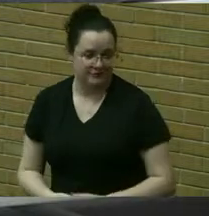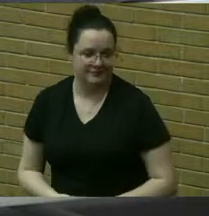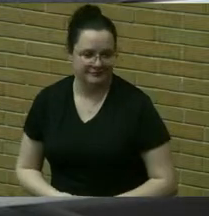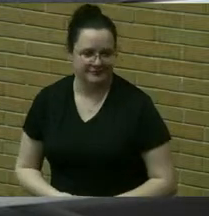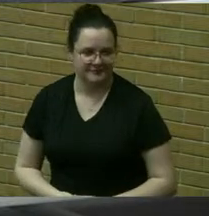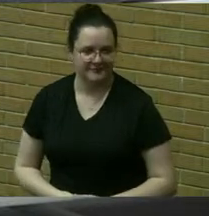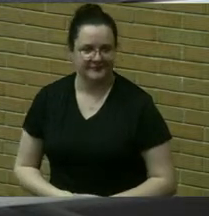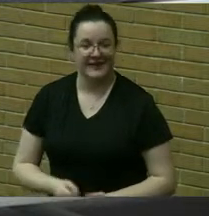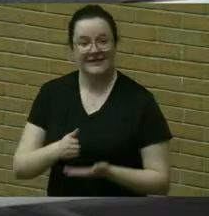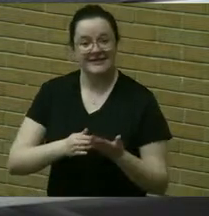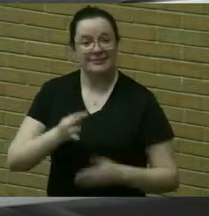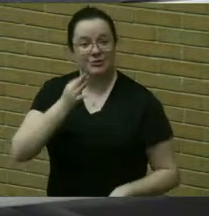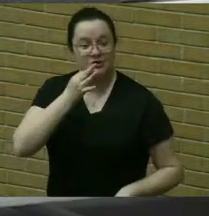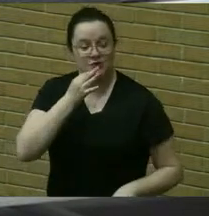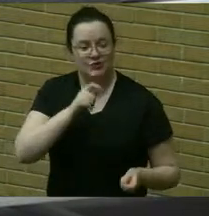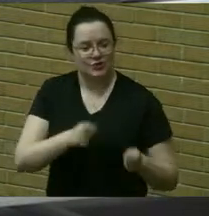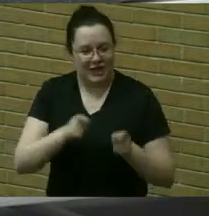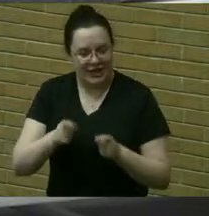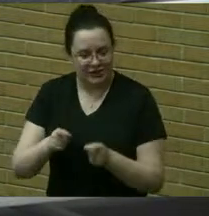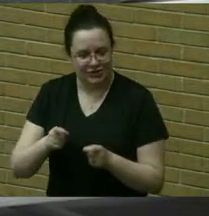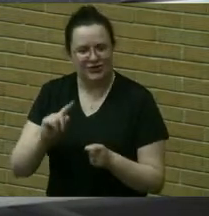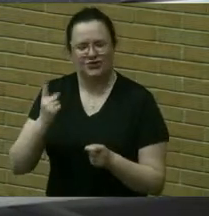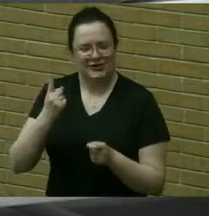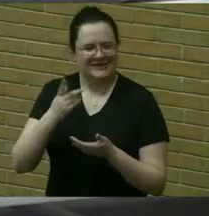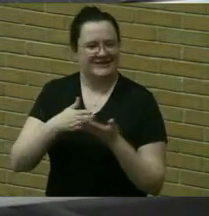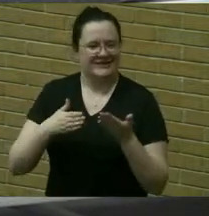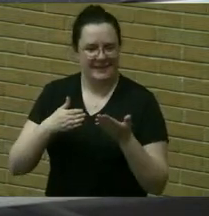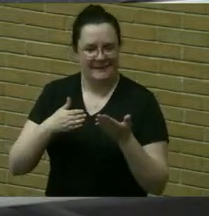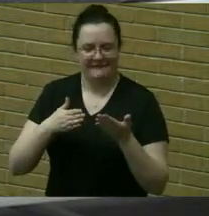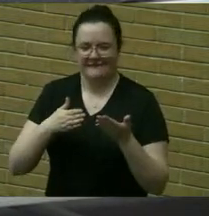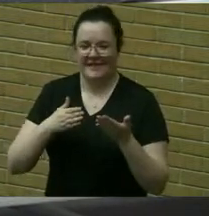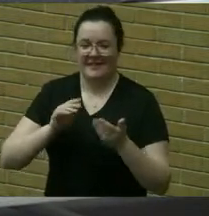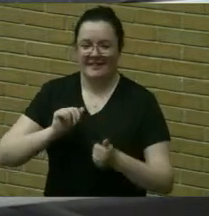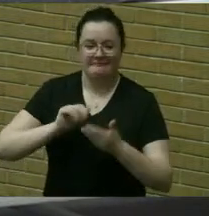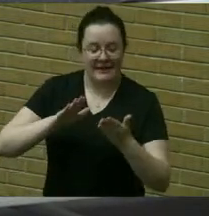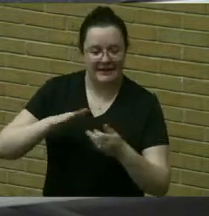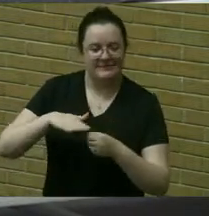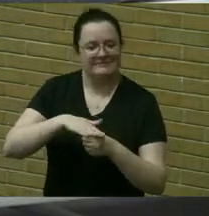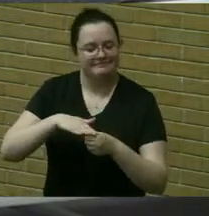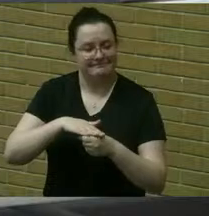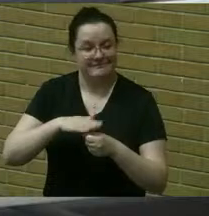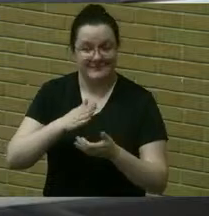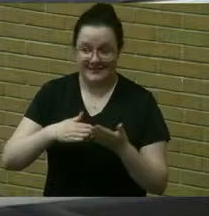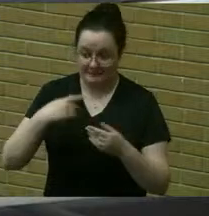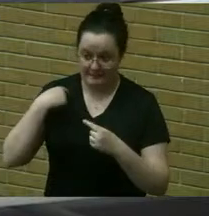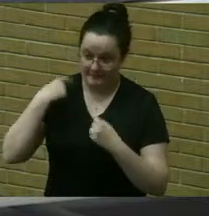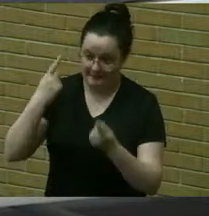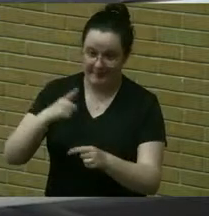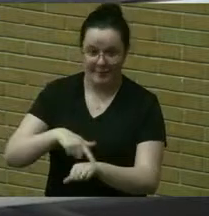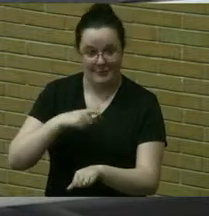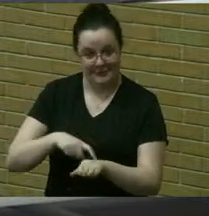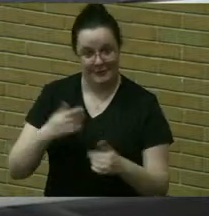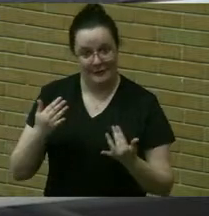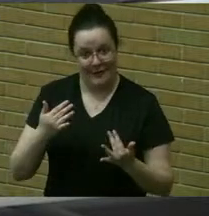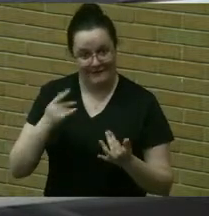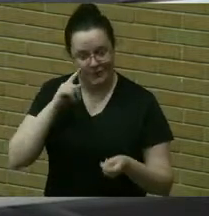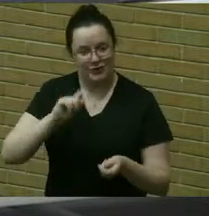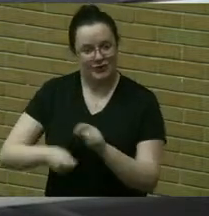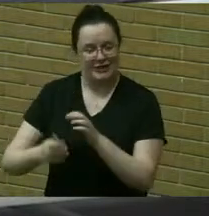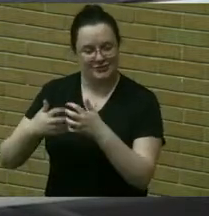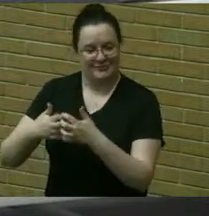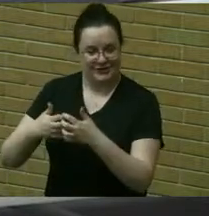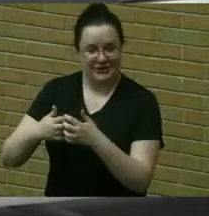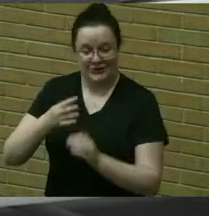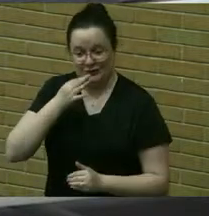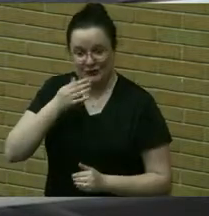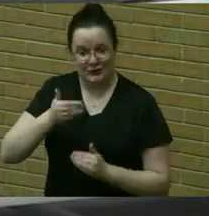changes just some of the mechanisms along with some of the long overdue changes to the machines there's new machines coming in the next couple